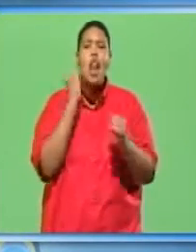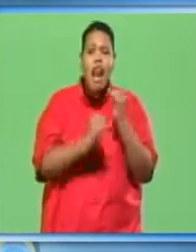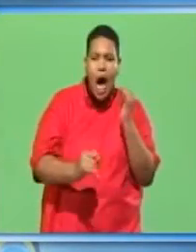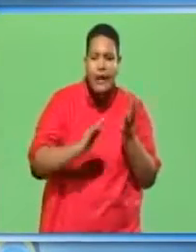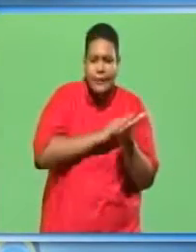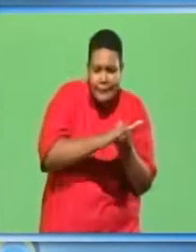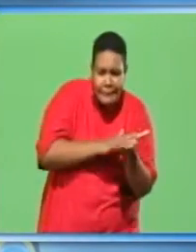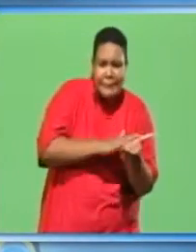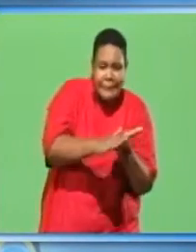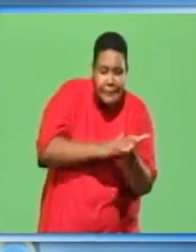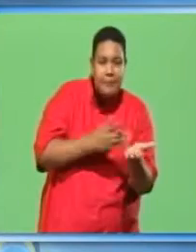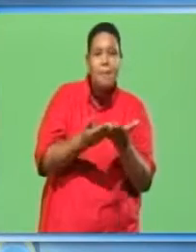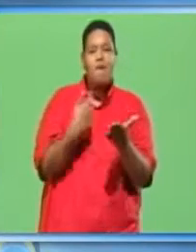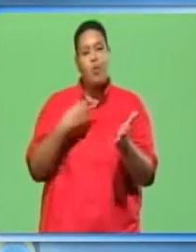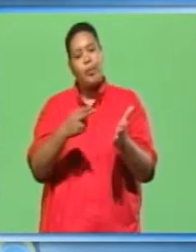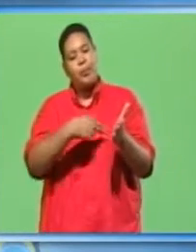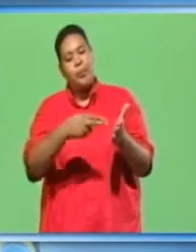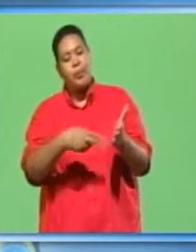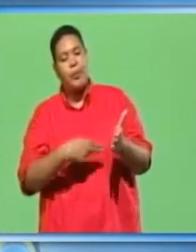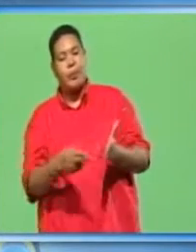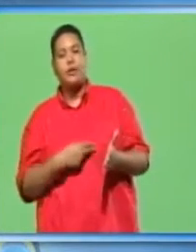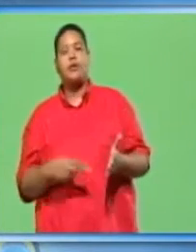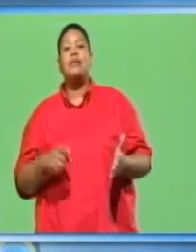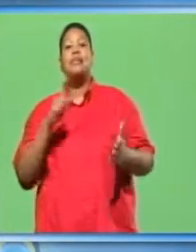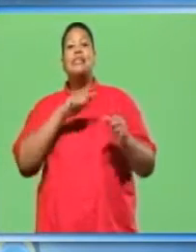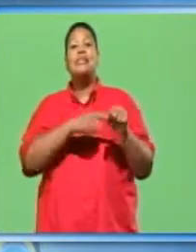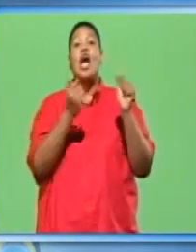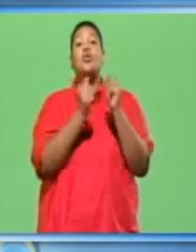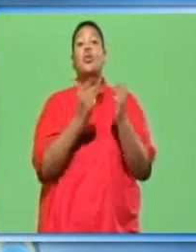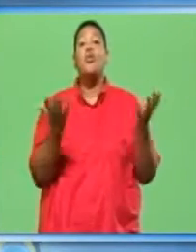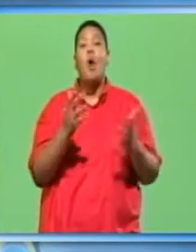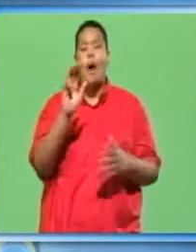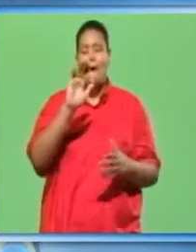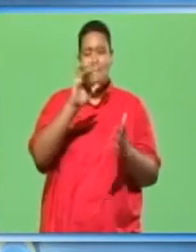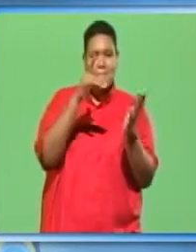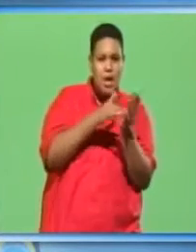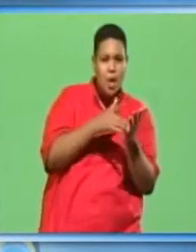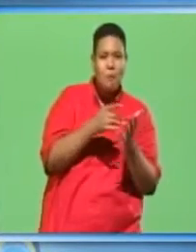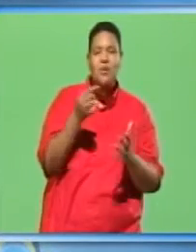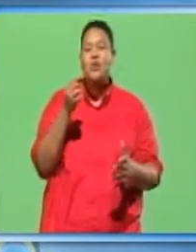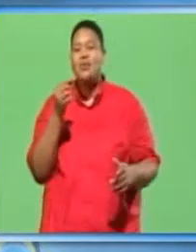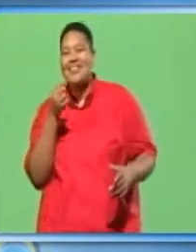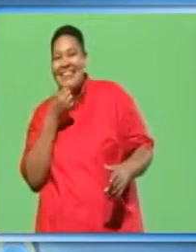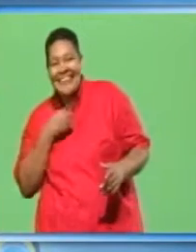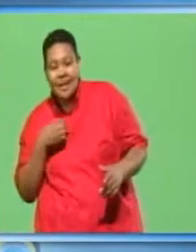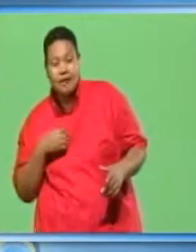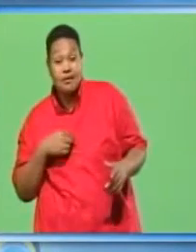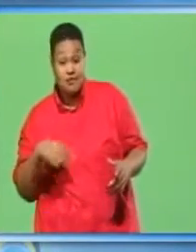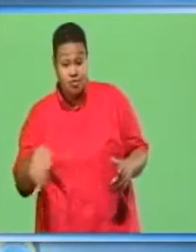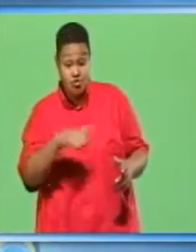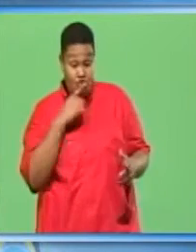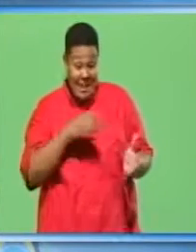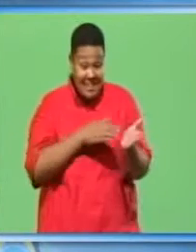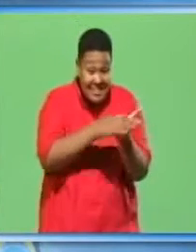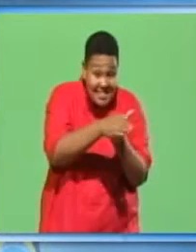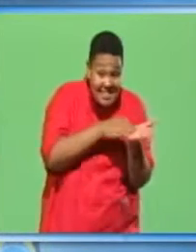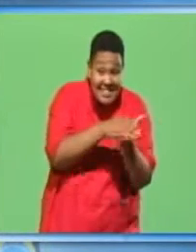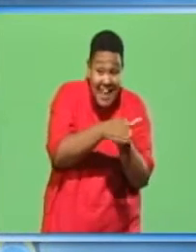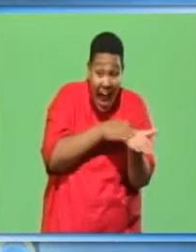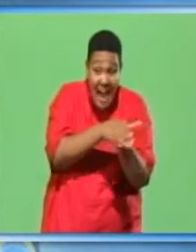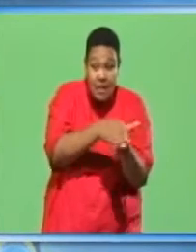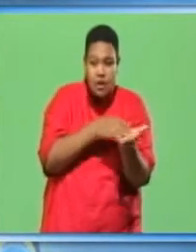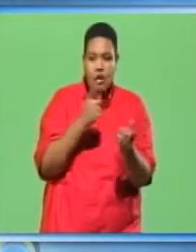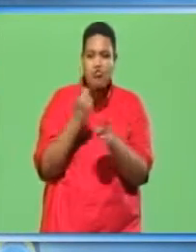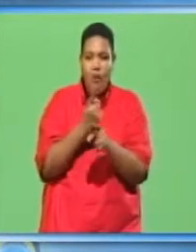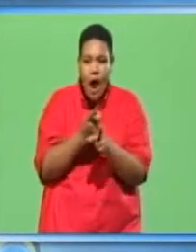wood. Sand with progressively finer grade papers, starting with medium to fine. Sand in the direction of the grain, never against